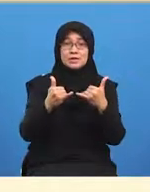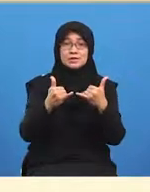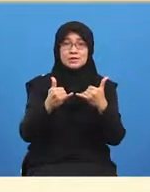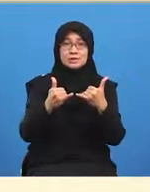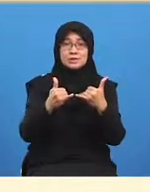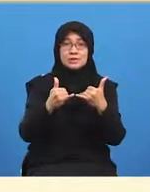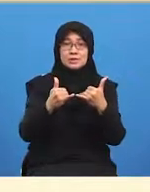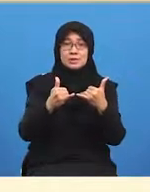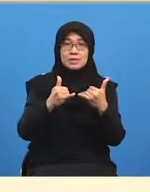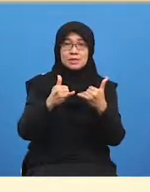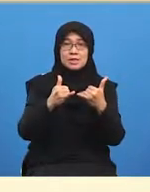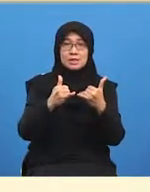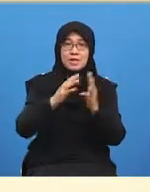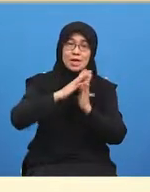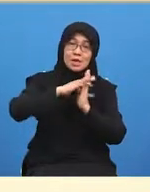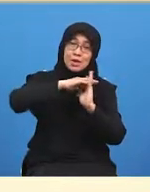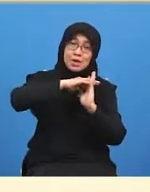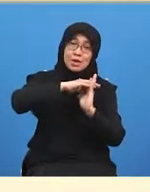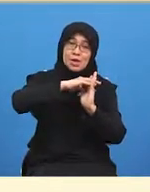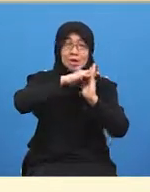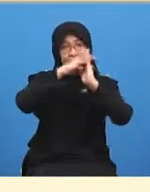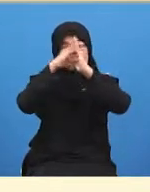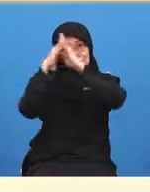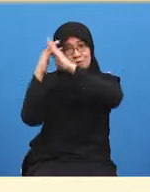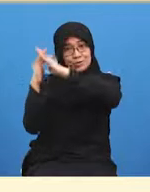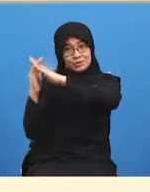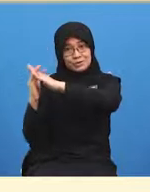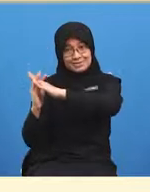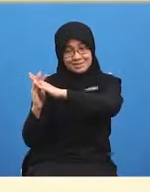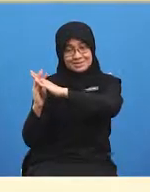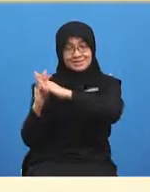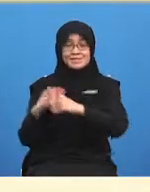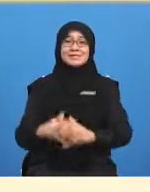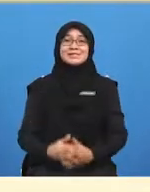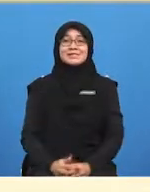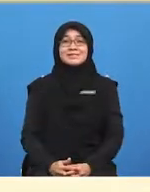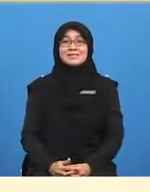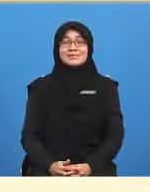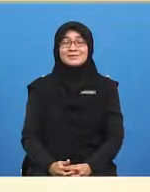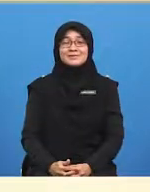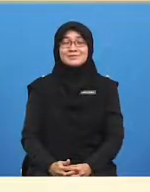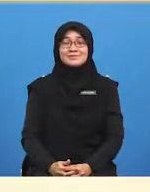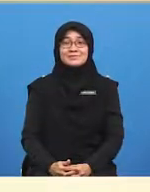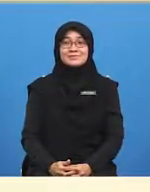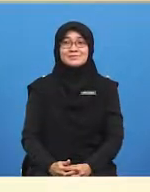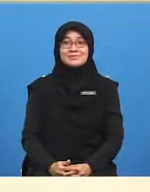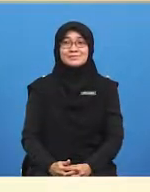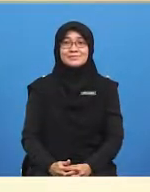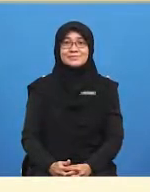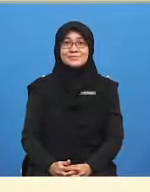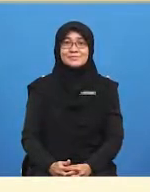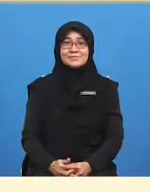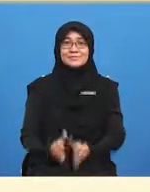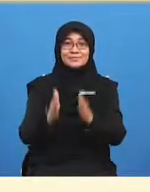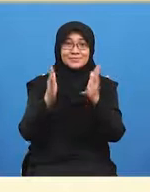all the way to the other side like a big rainbow ah okay